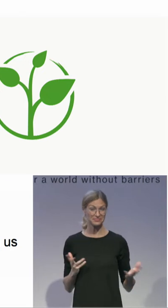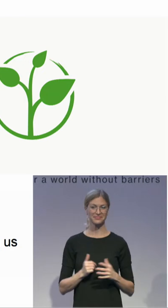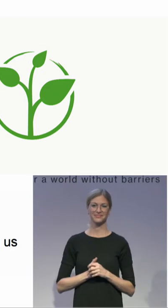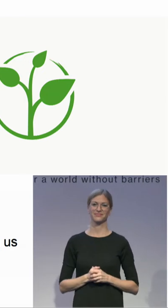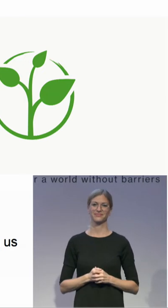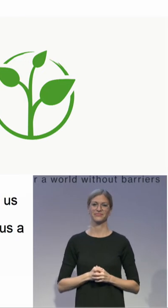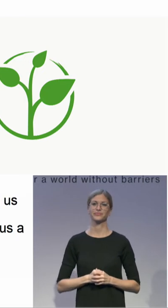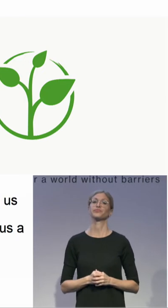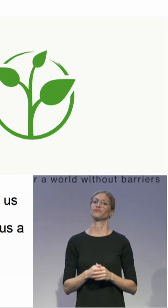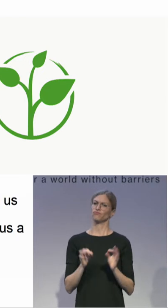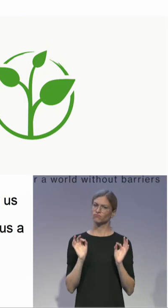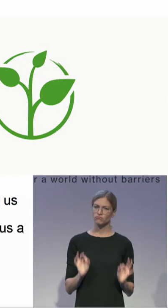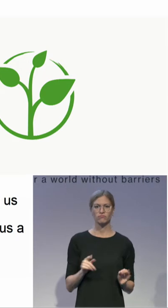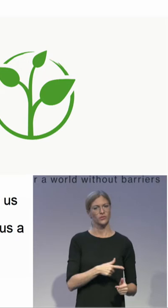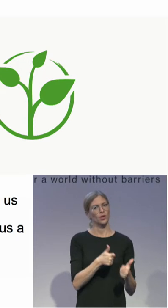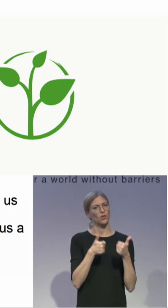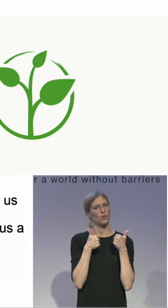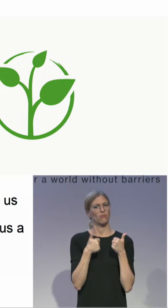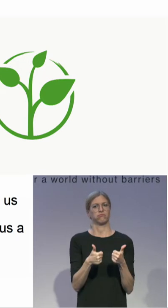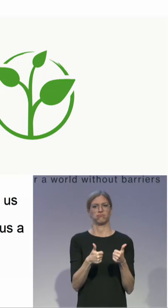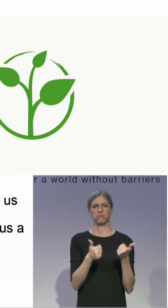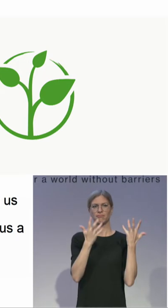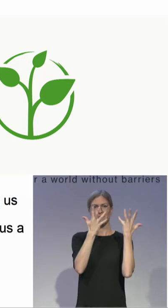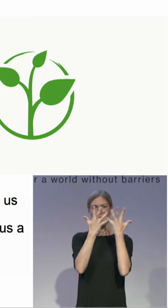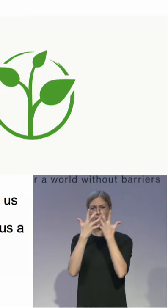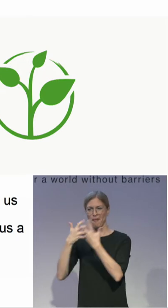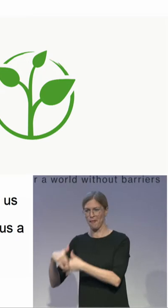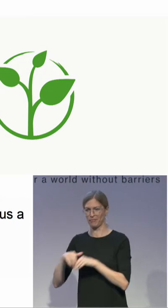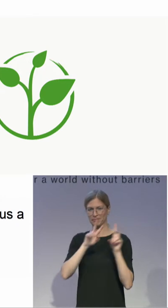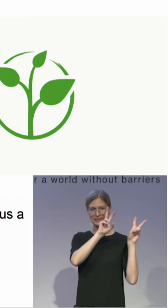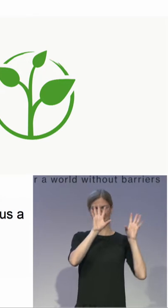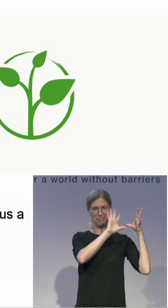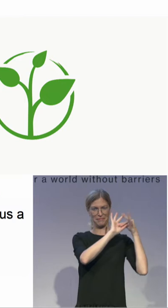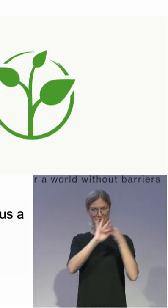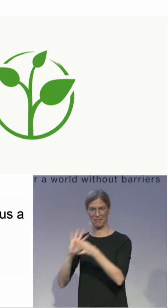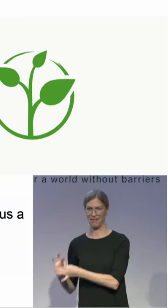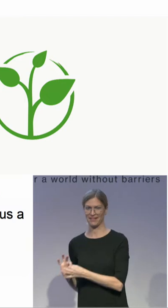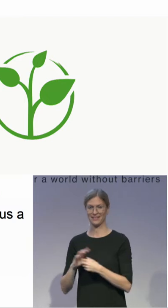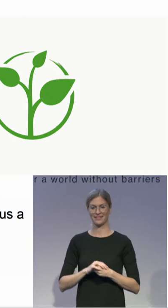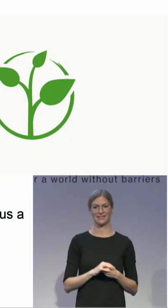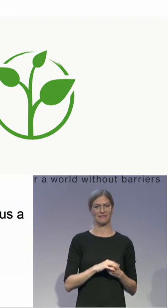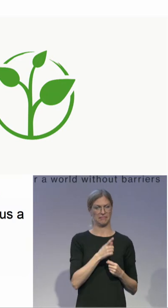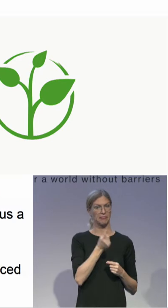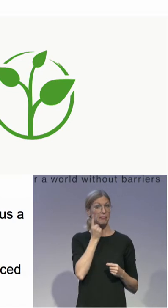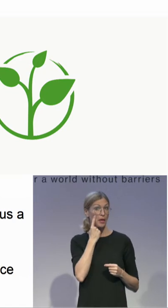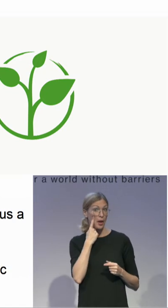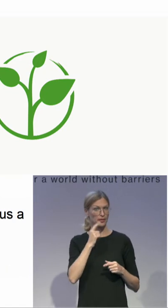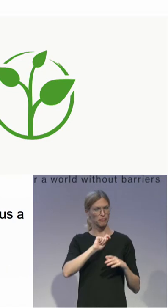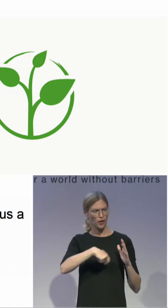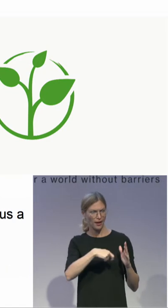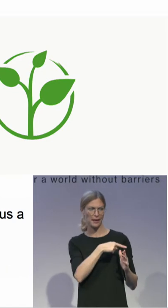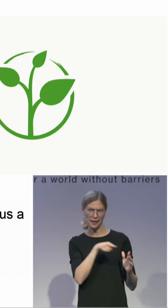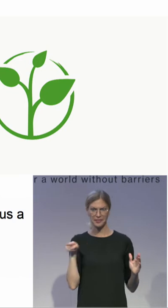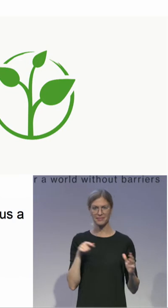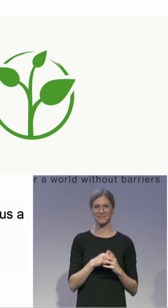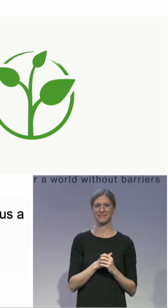connected, all the topics of course. The person-centered services pilot project we heard of. Again, we are saving money here.